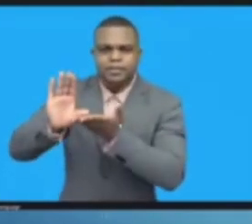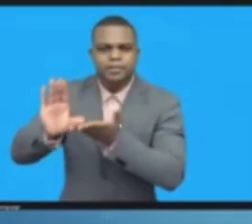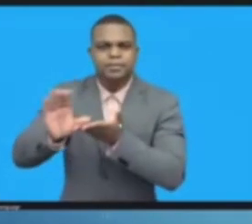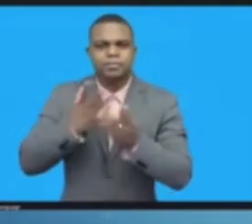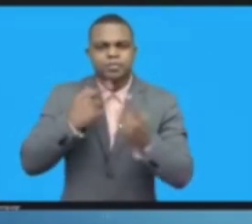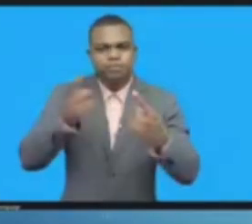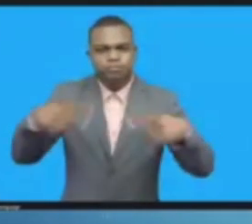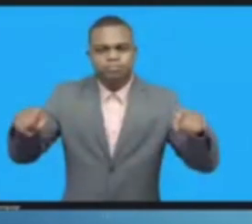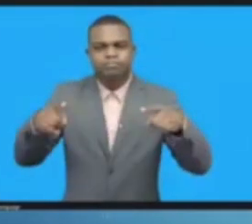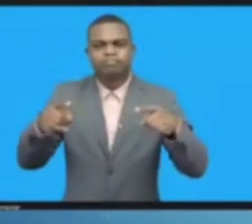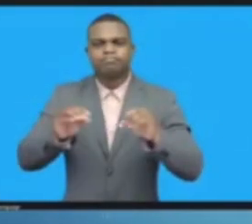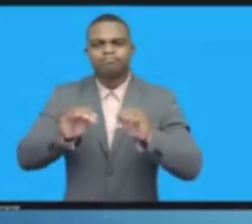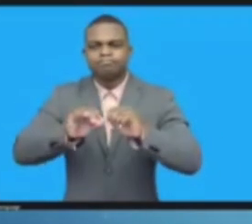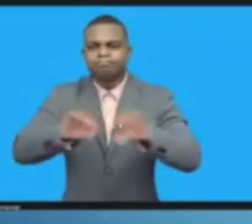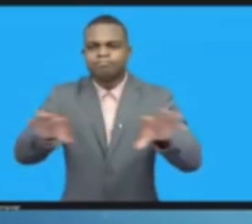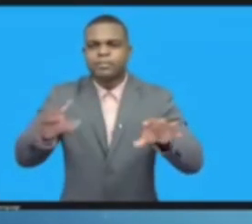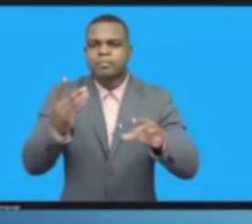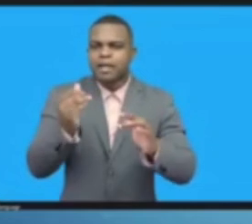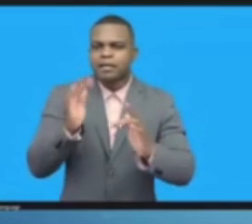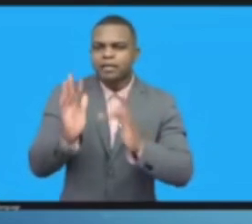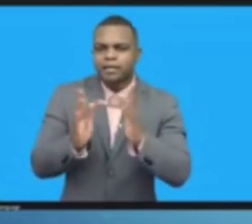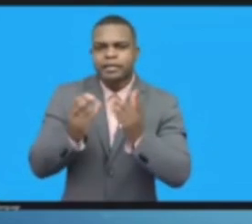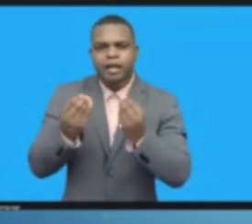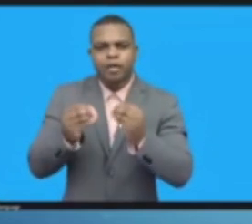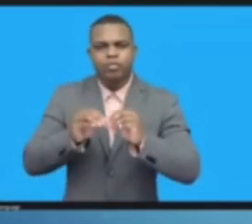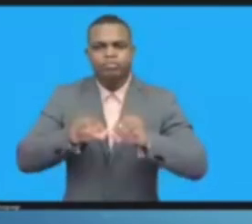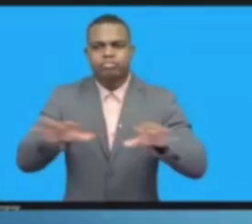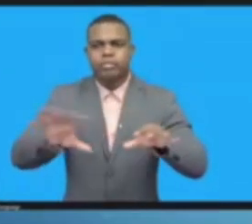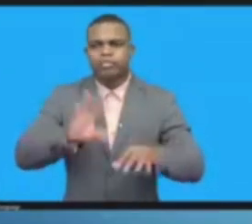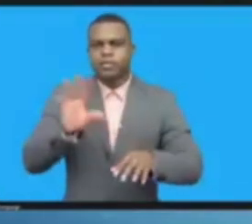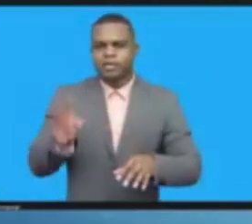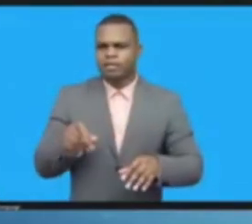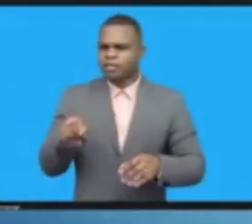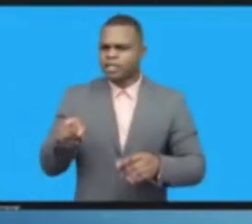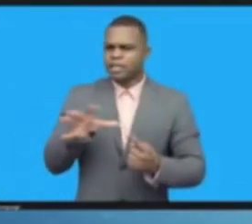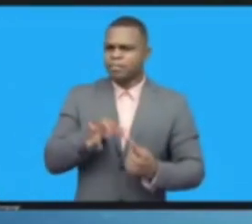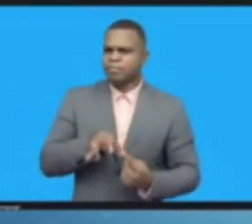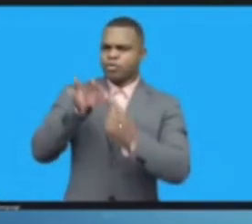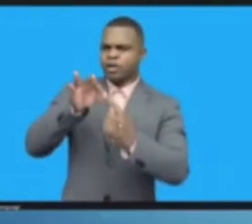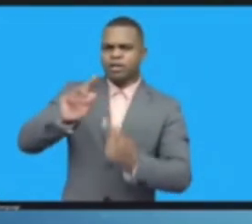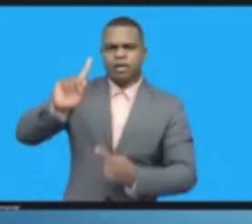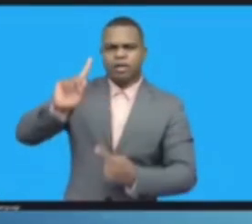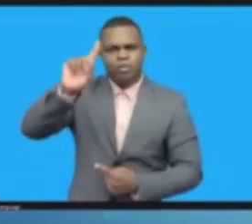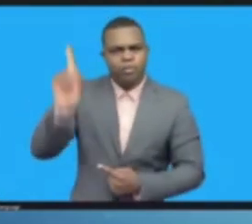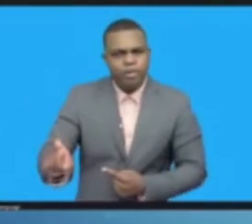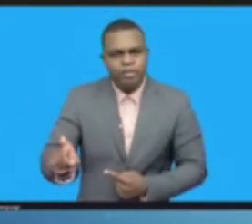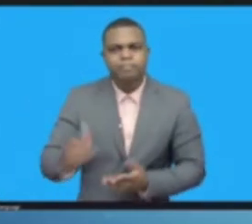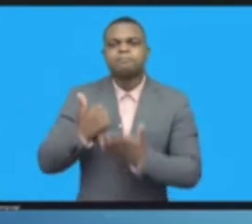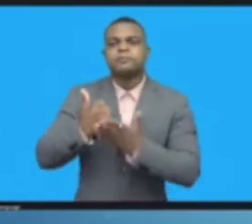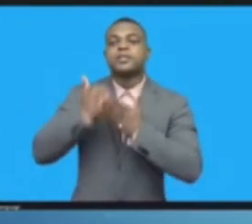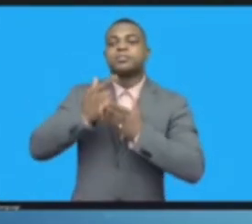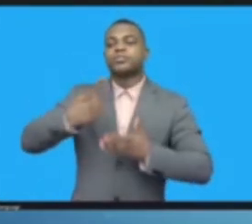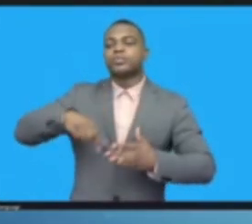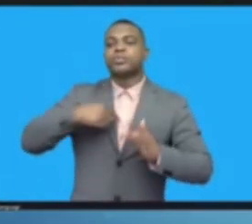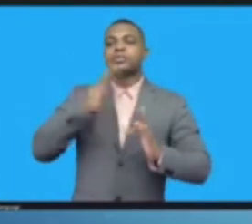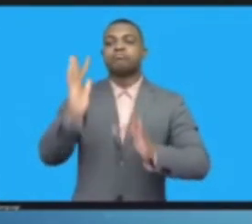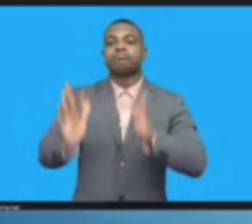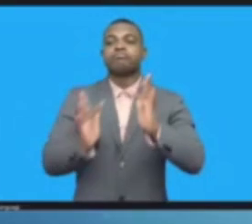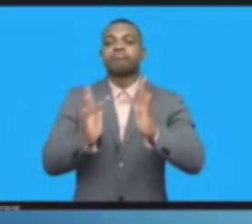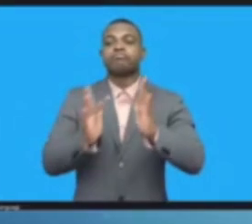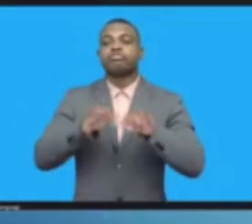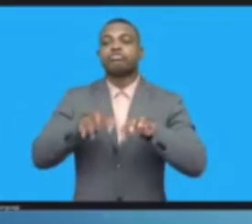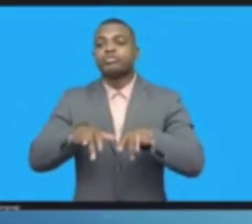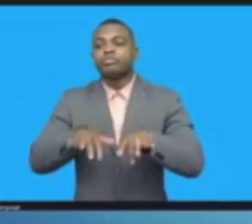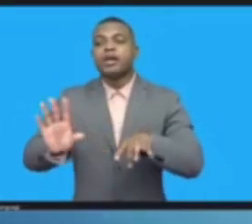of the system. How do we know this? That's by interactions we hear from the IDF and others. This is where we meet. I thank you very much for my